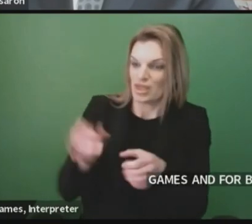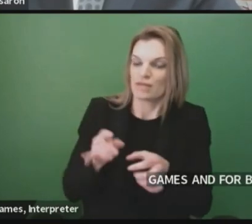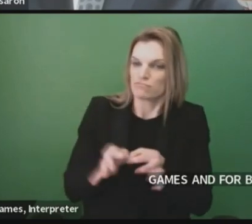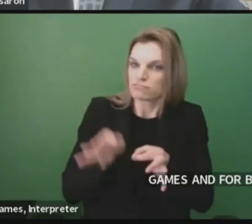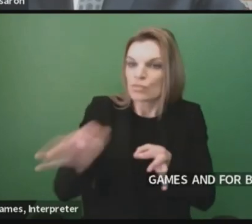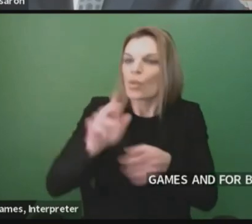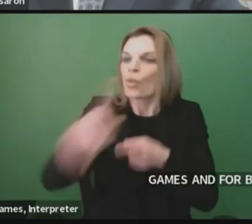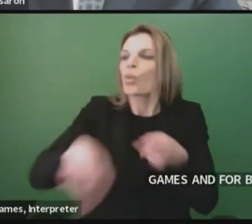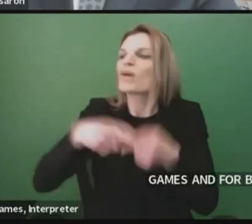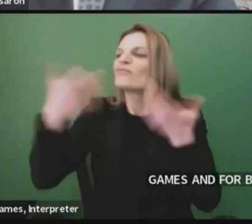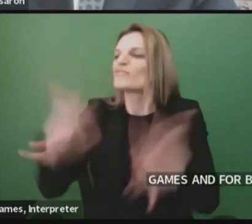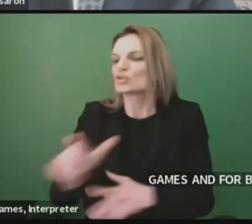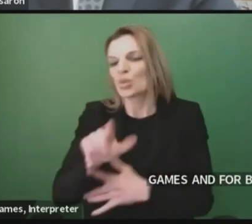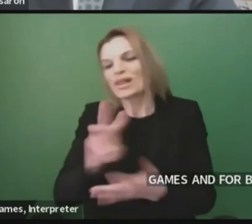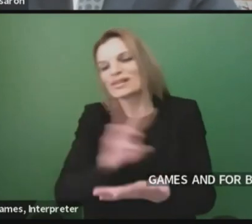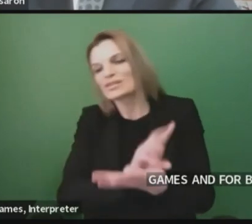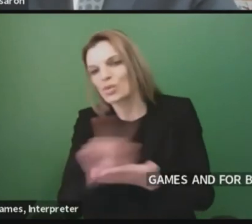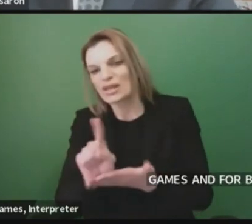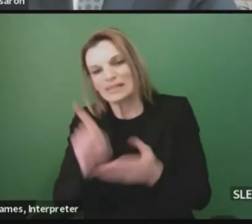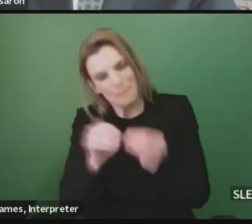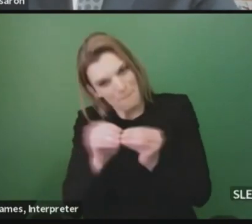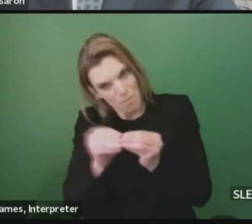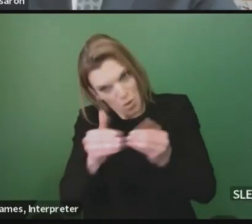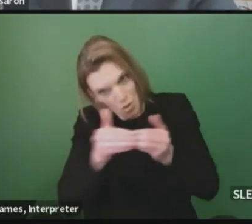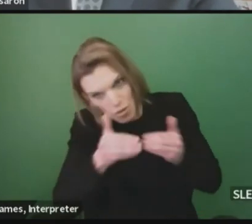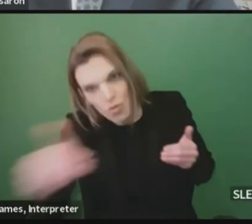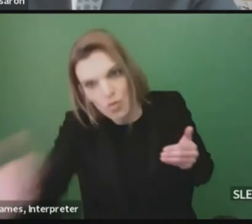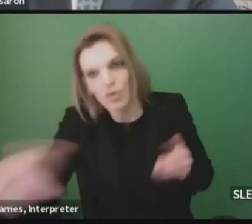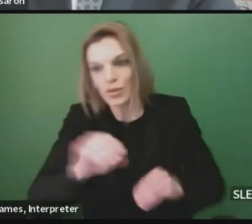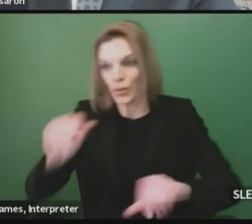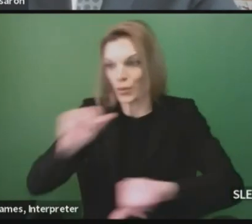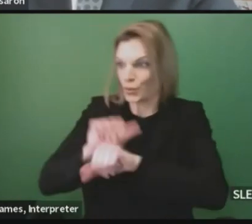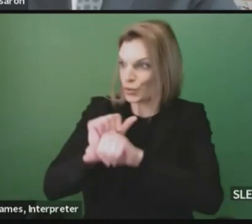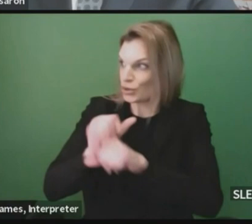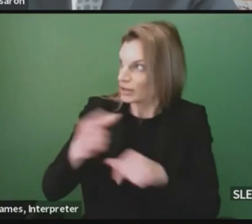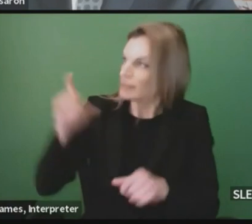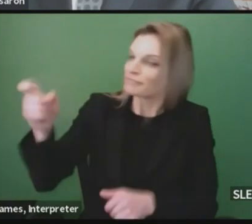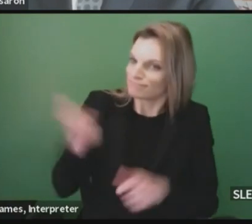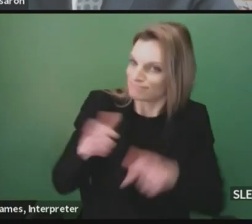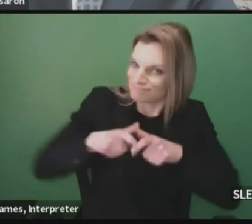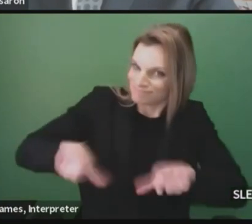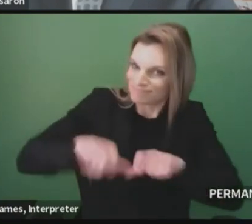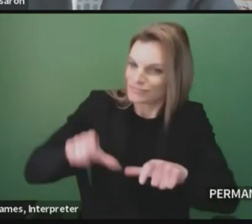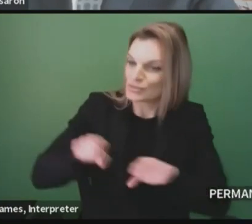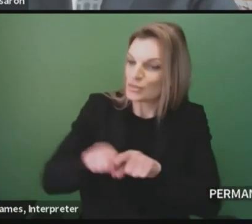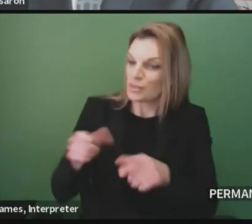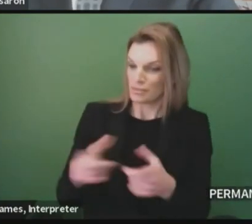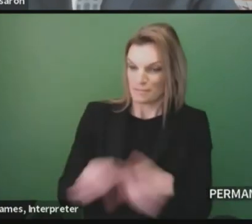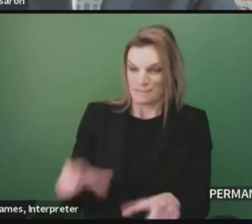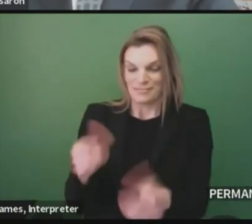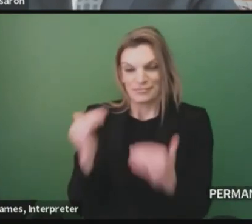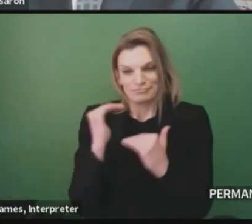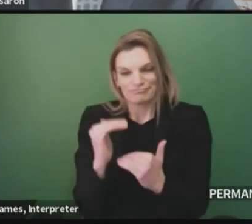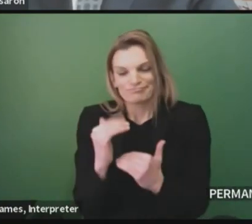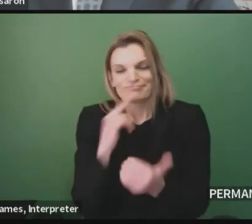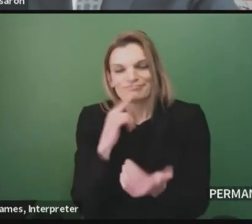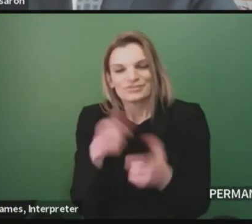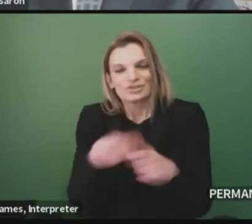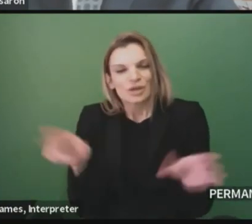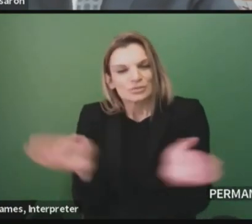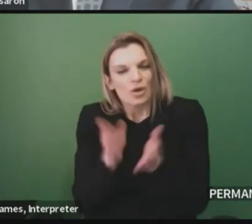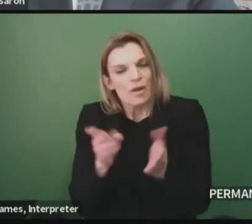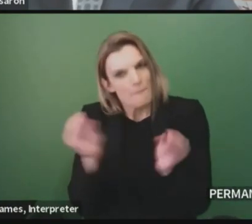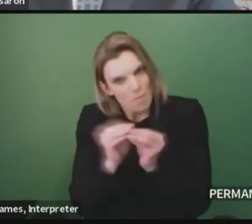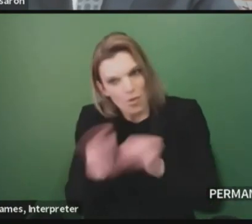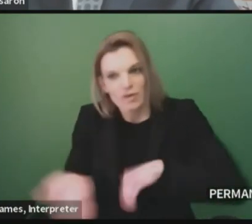26 weeks, no strings attached, to increase the weekly benefit, and provide some much-needed support for